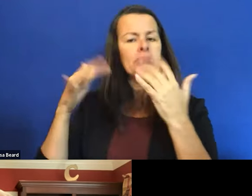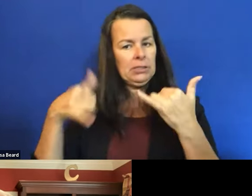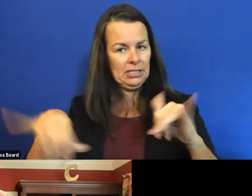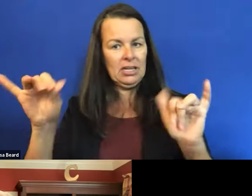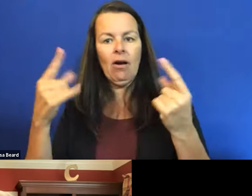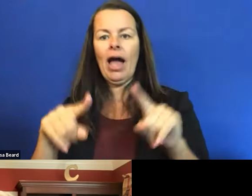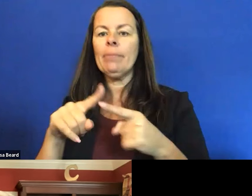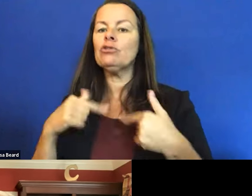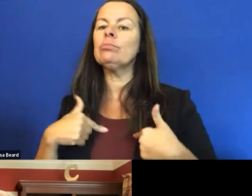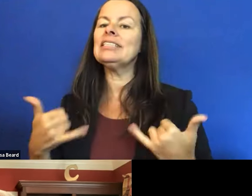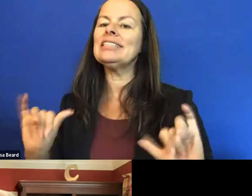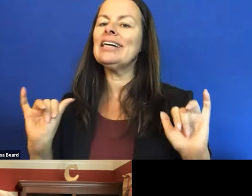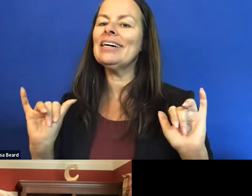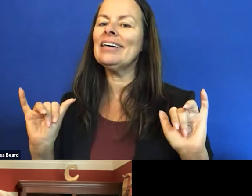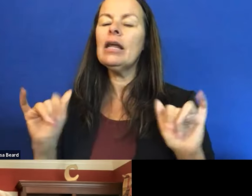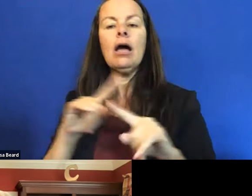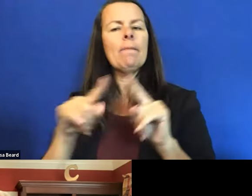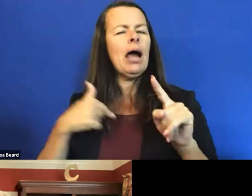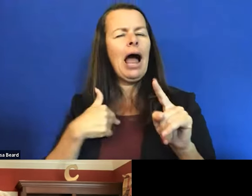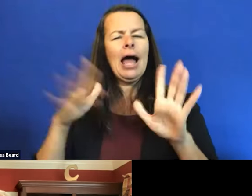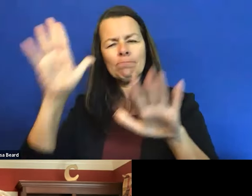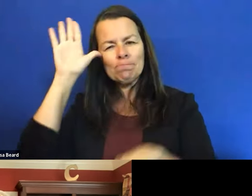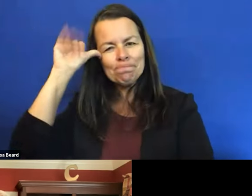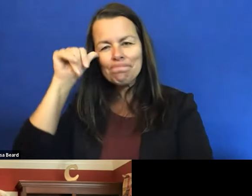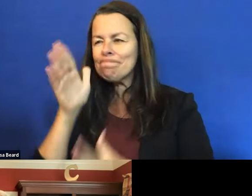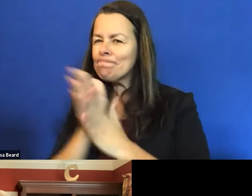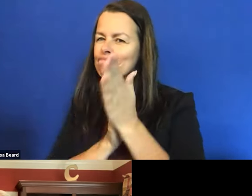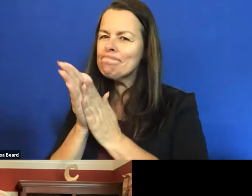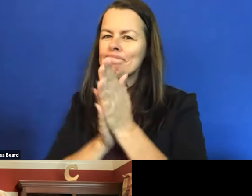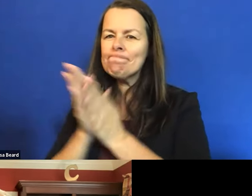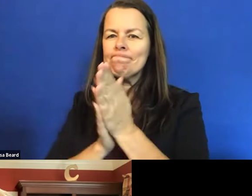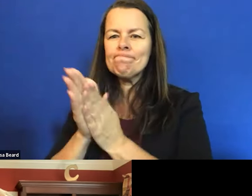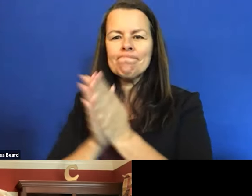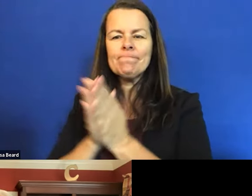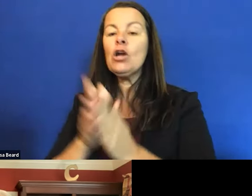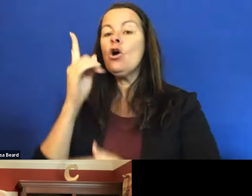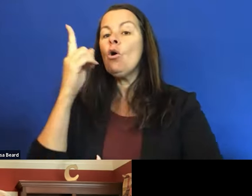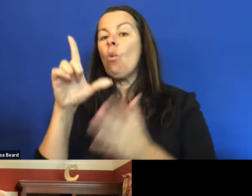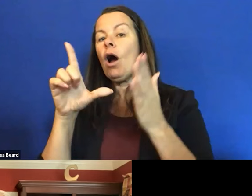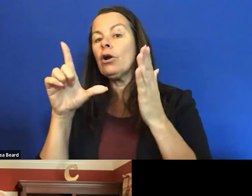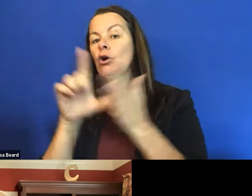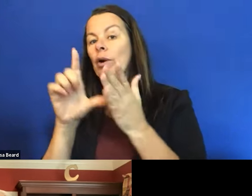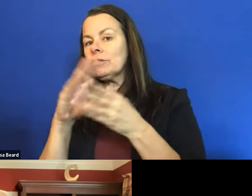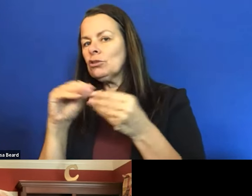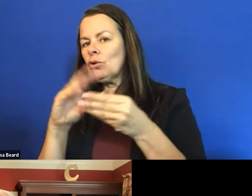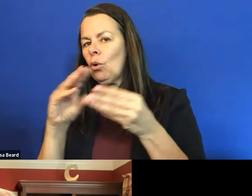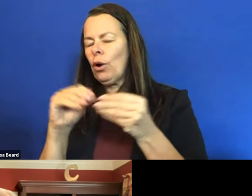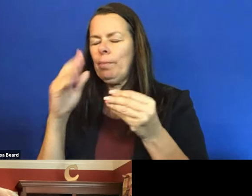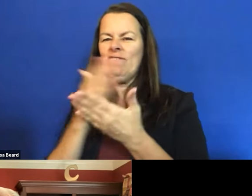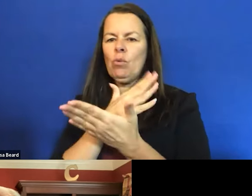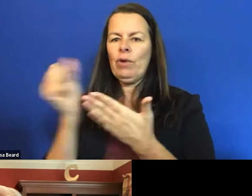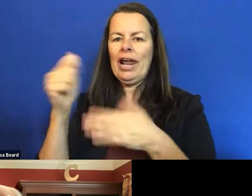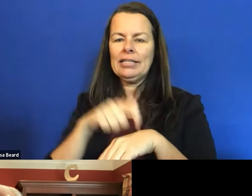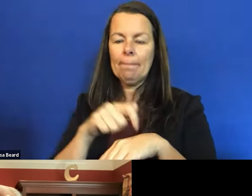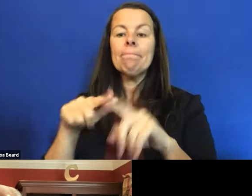but I, I I'm driven, you know, and when I'll just one quick story and I hope I don't run out of time, but one quick story,